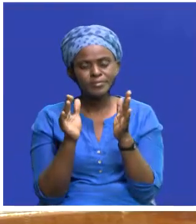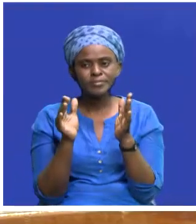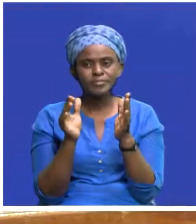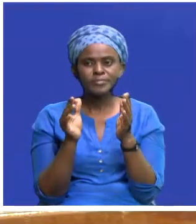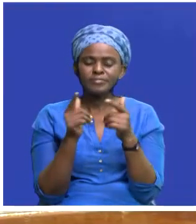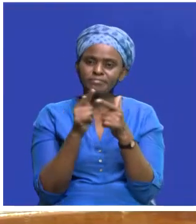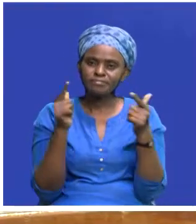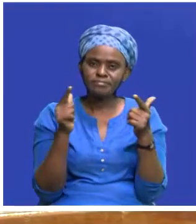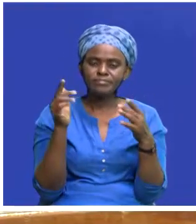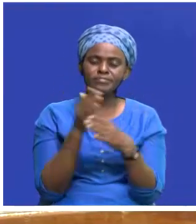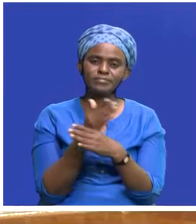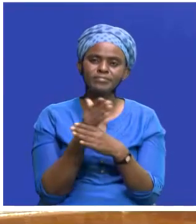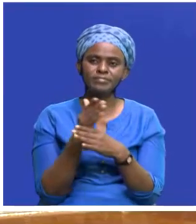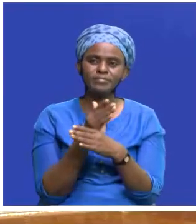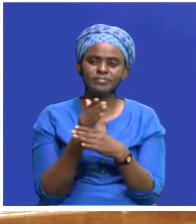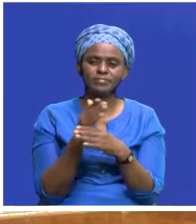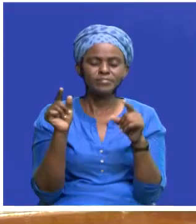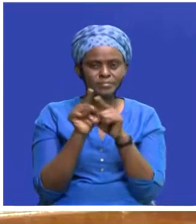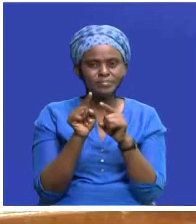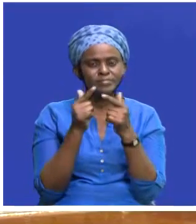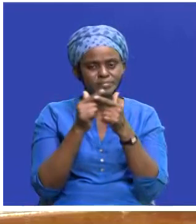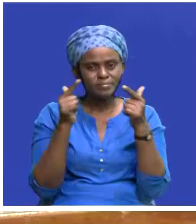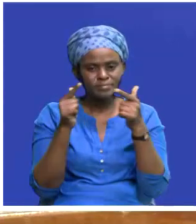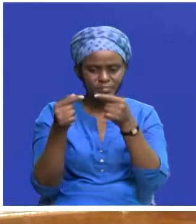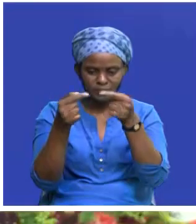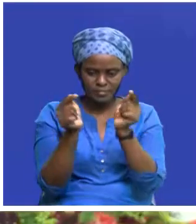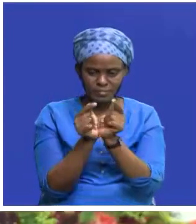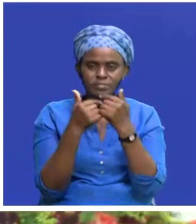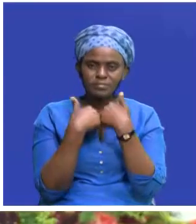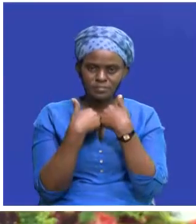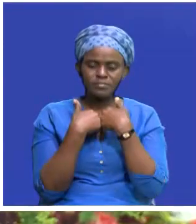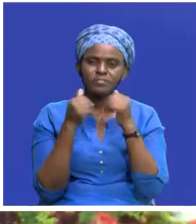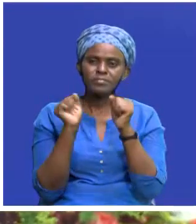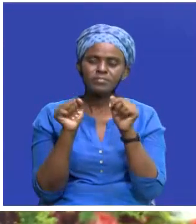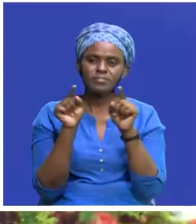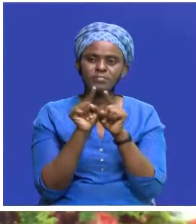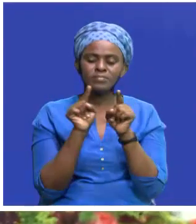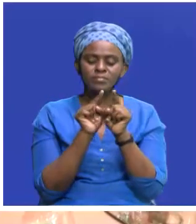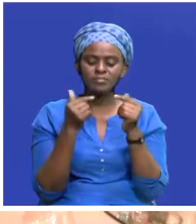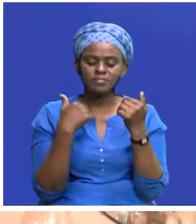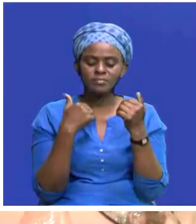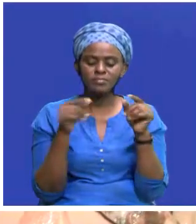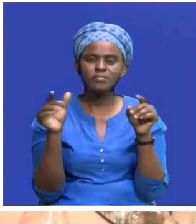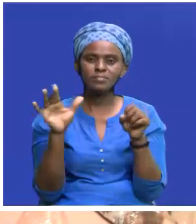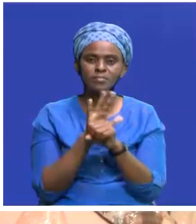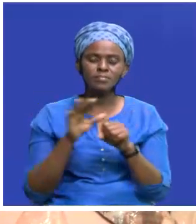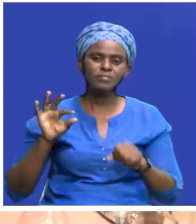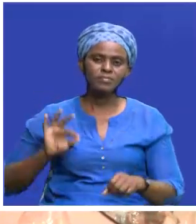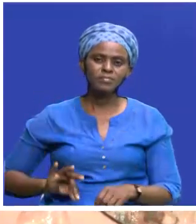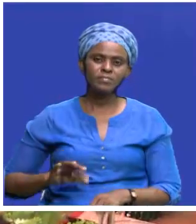enterprises and large corporates and the potential to exploit the full benefits